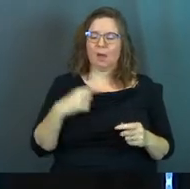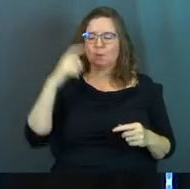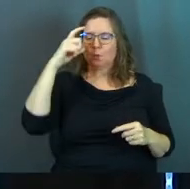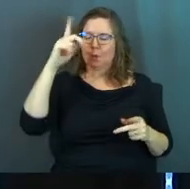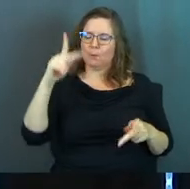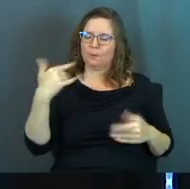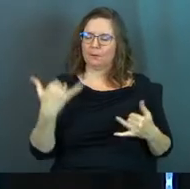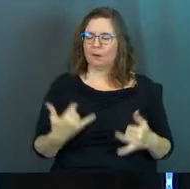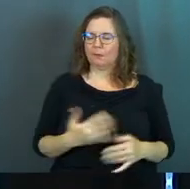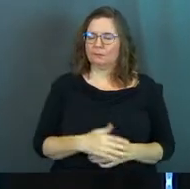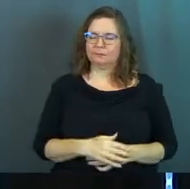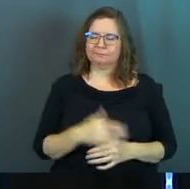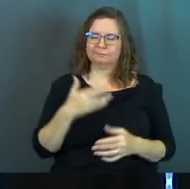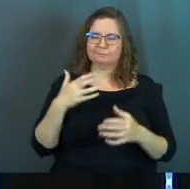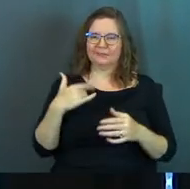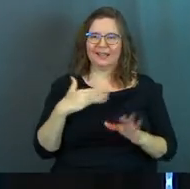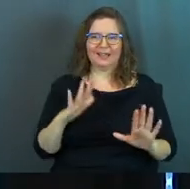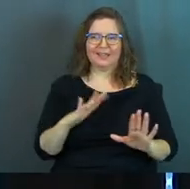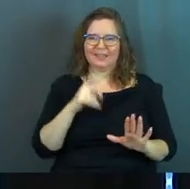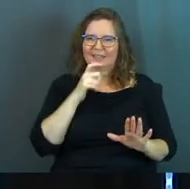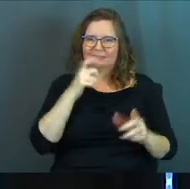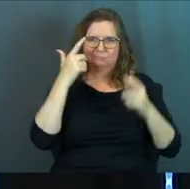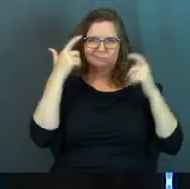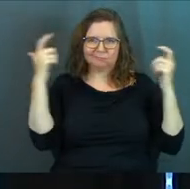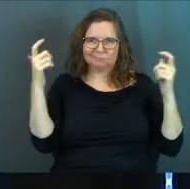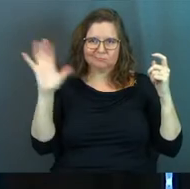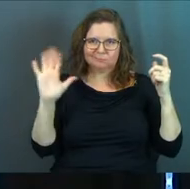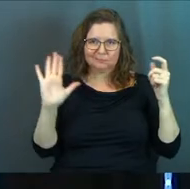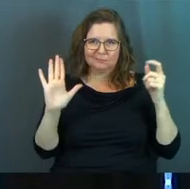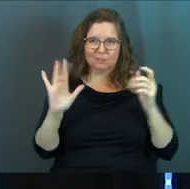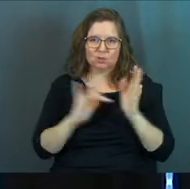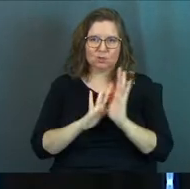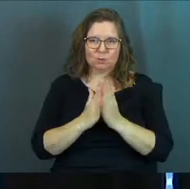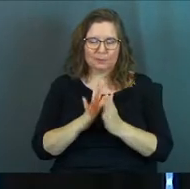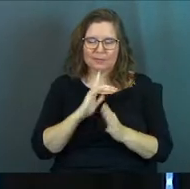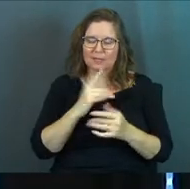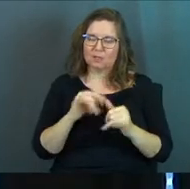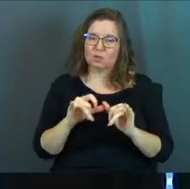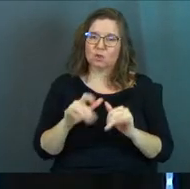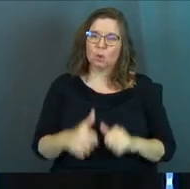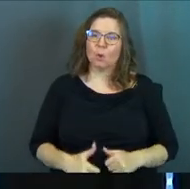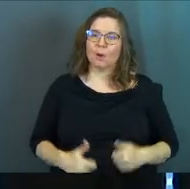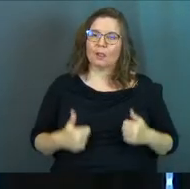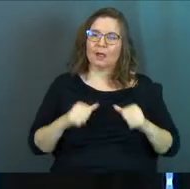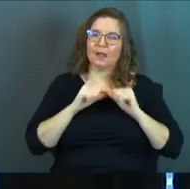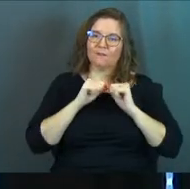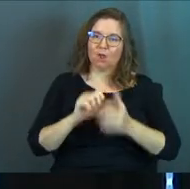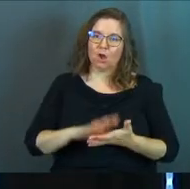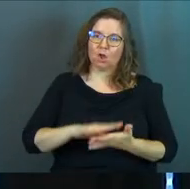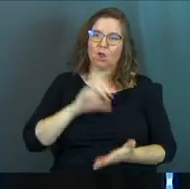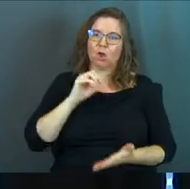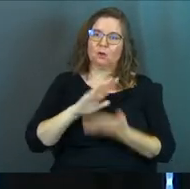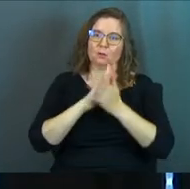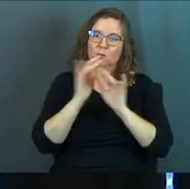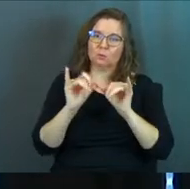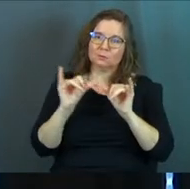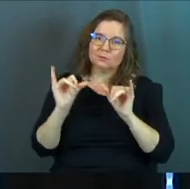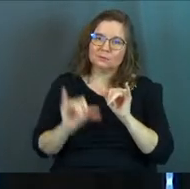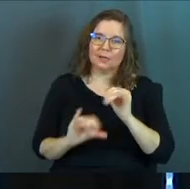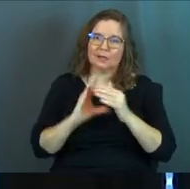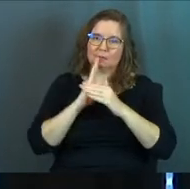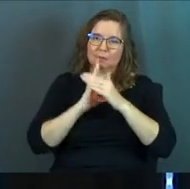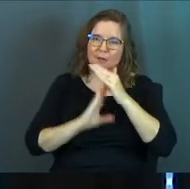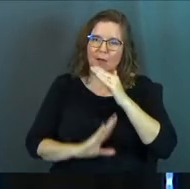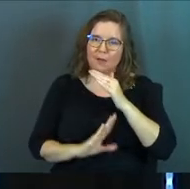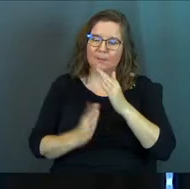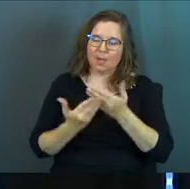I'm the wise one now. And that's not the view of Scripture. The view of Scripture is that you're a lifelong learner who is open